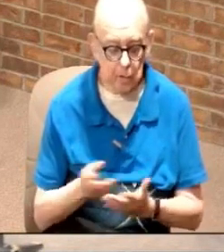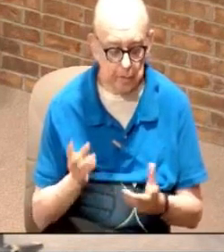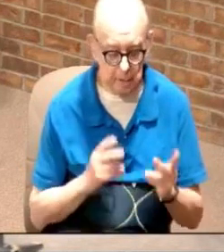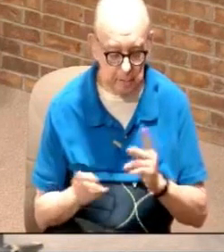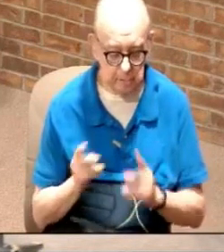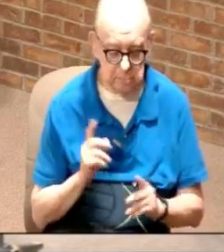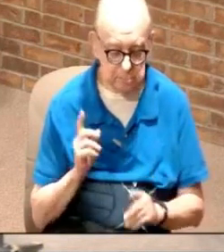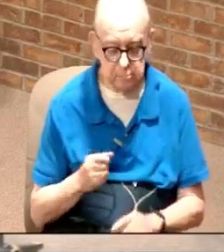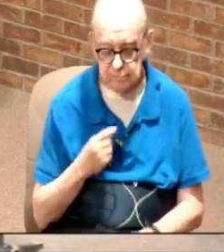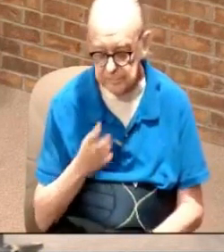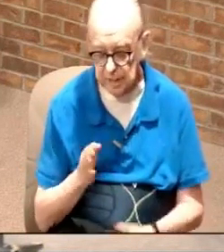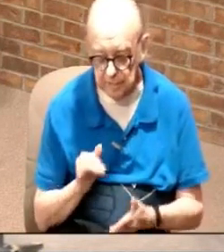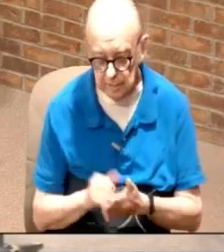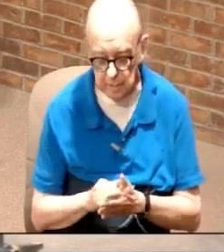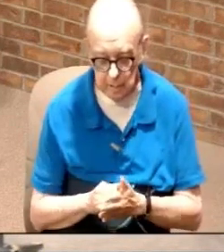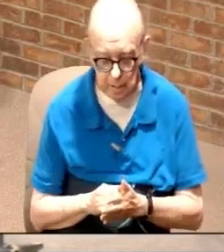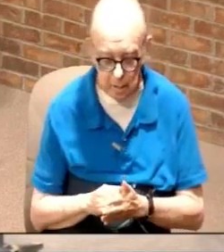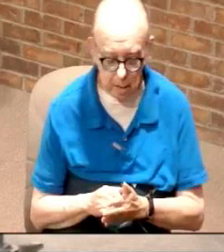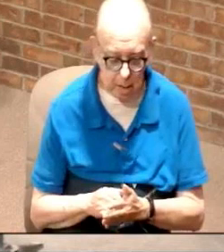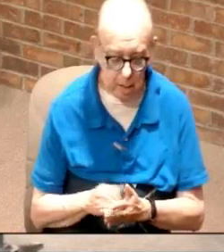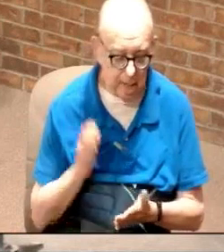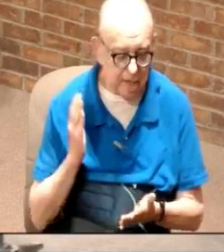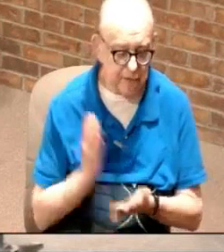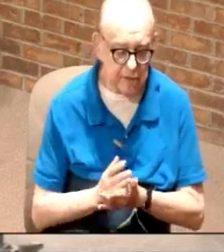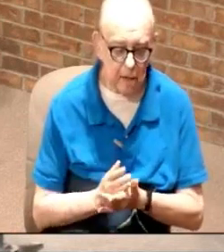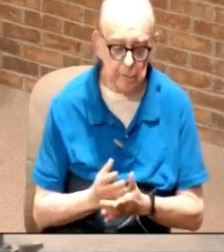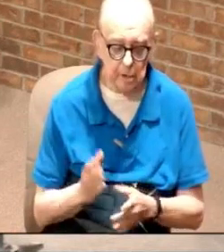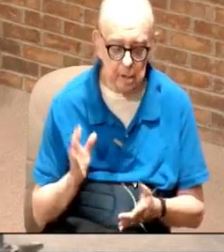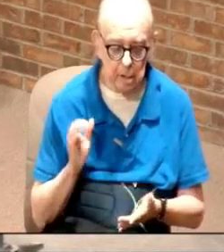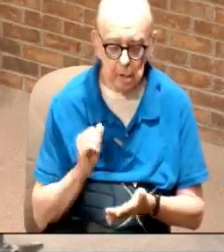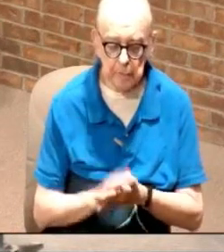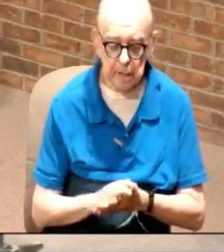so what I need to tell you is this. Quit believing lies.